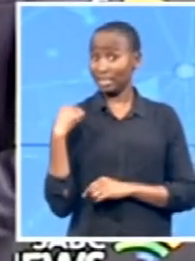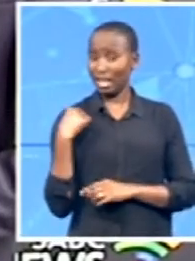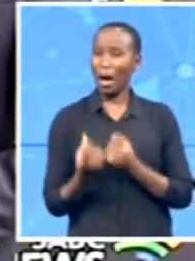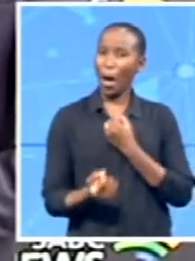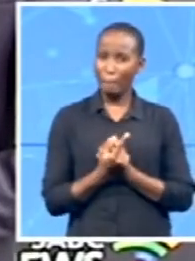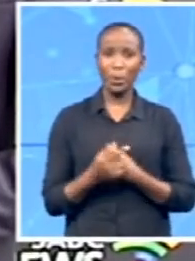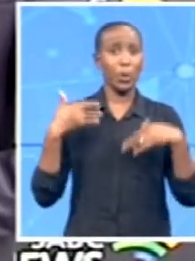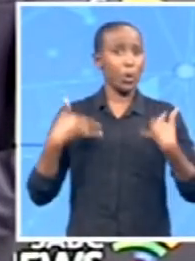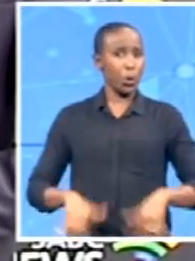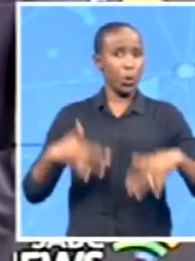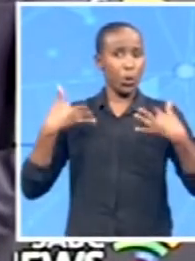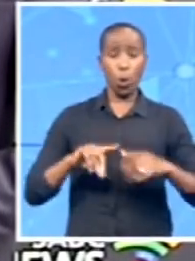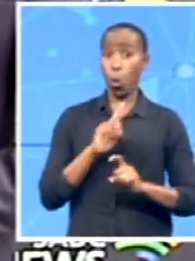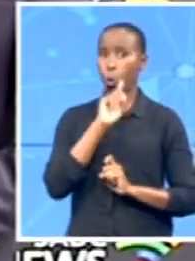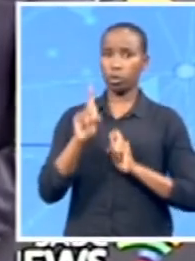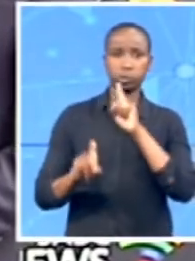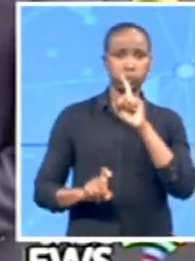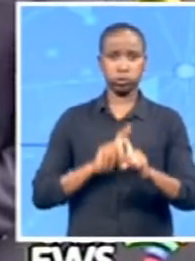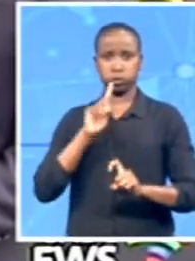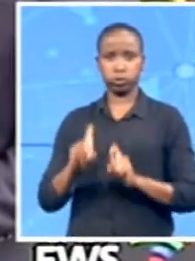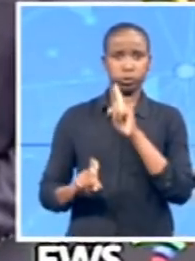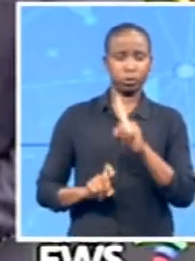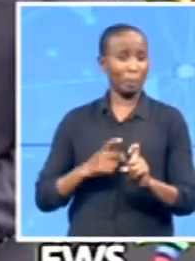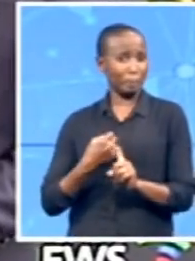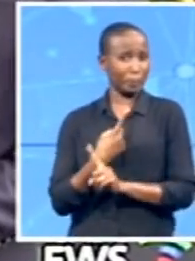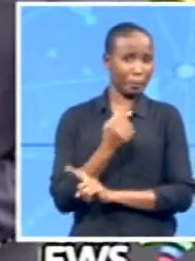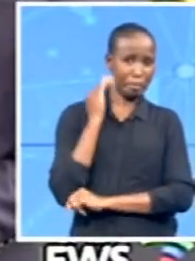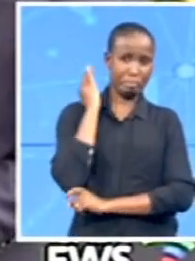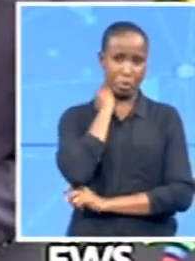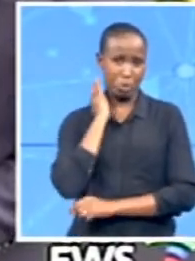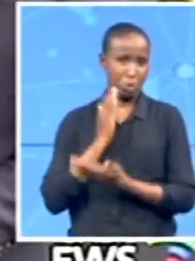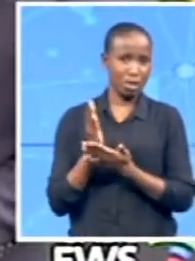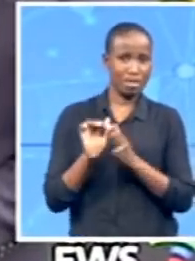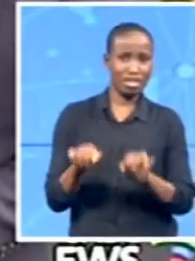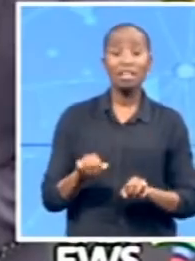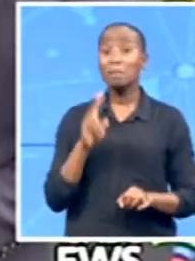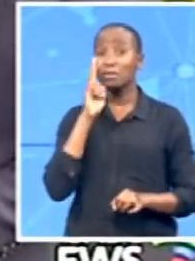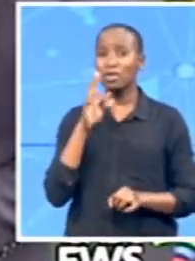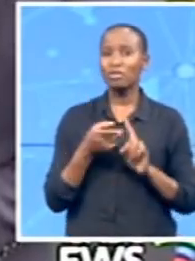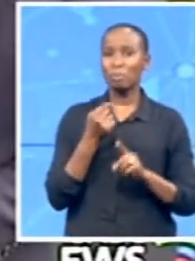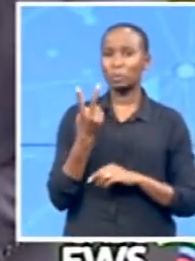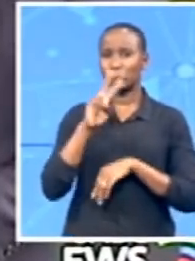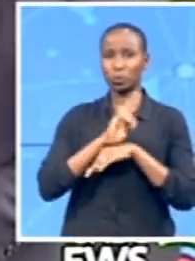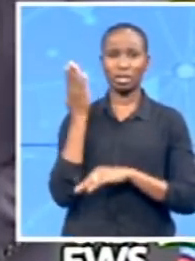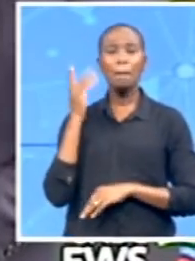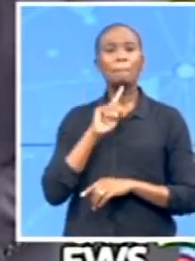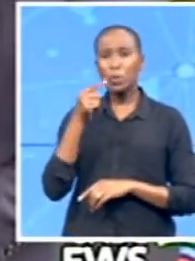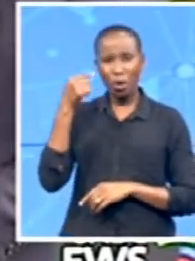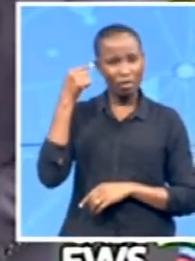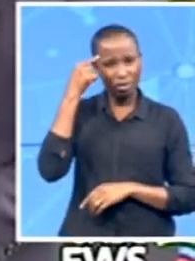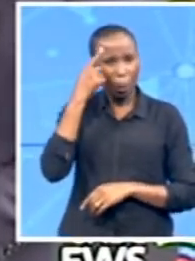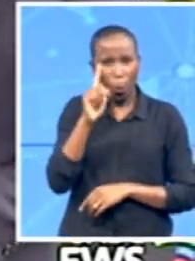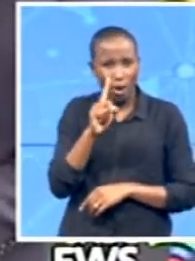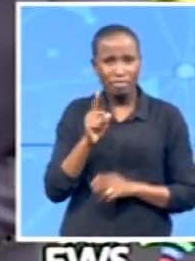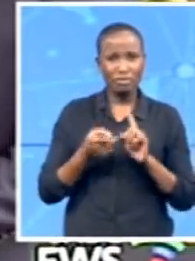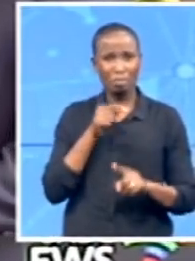A different style of questioning than we saw on those first few days. What the sense that came out of that for Judges Matt? How are you feeling regarding